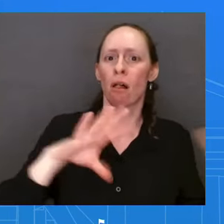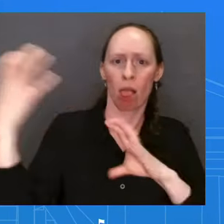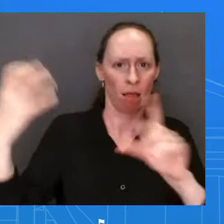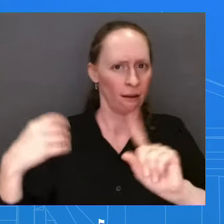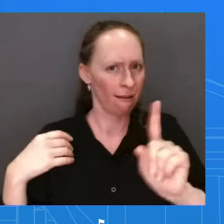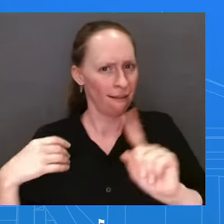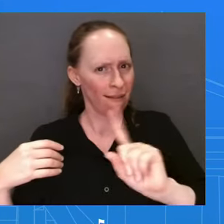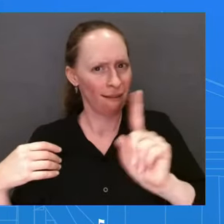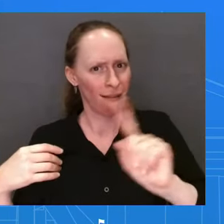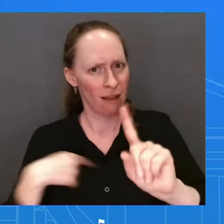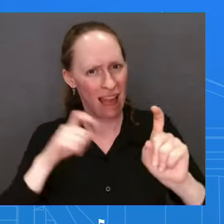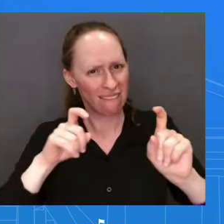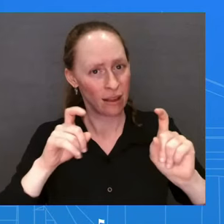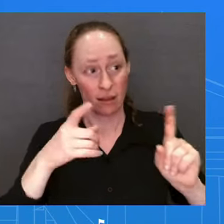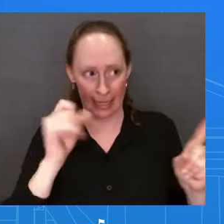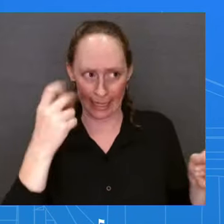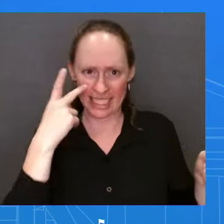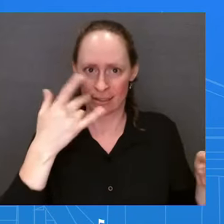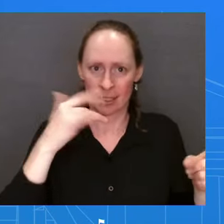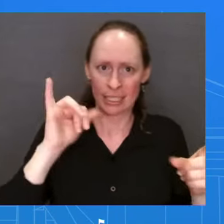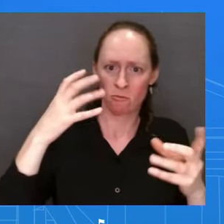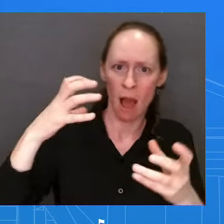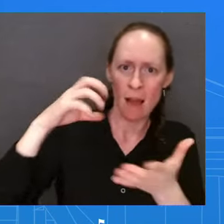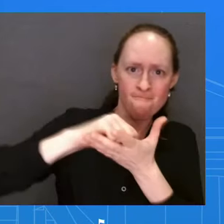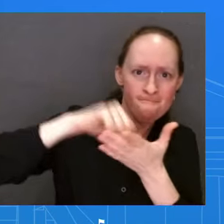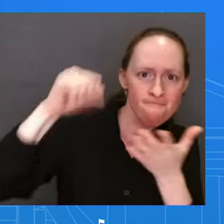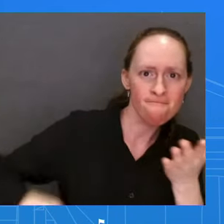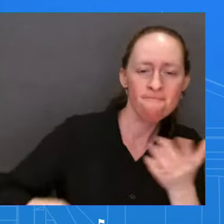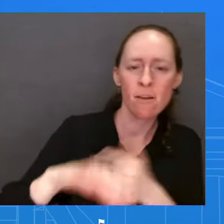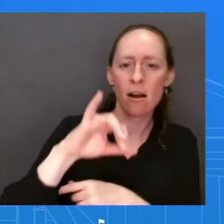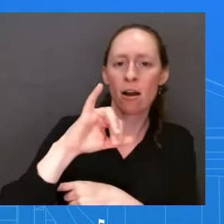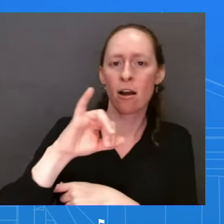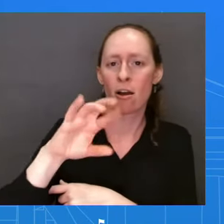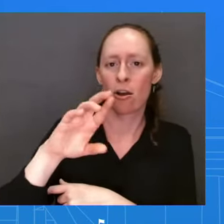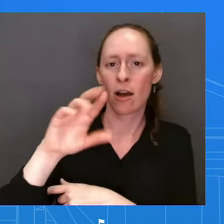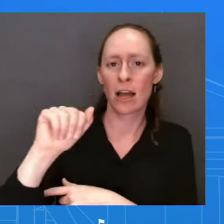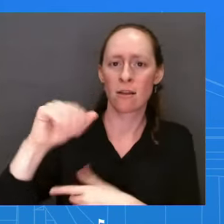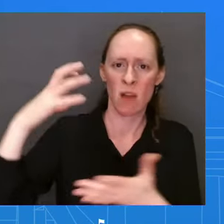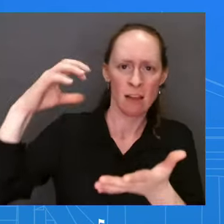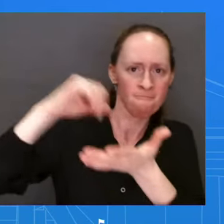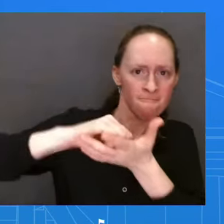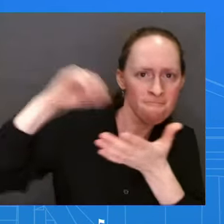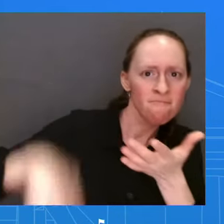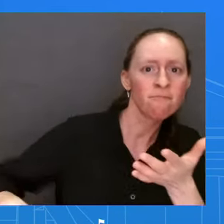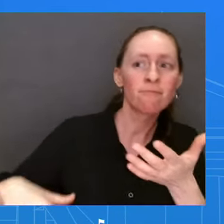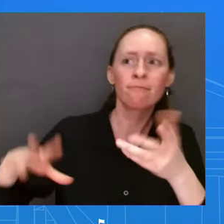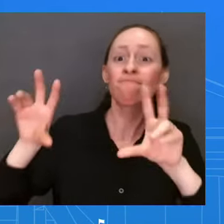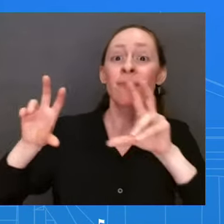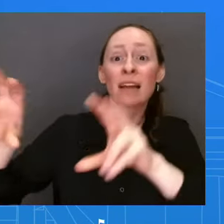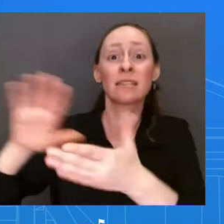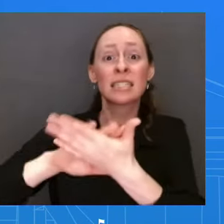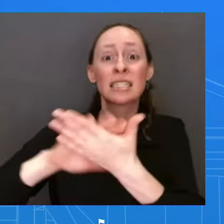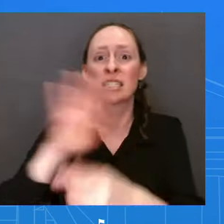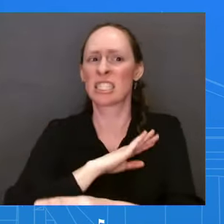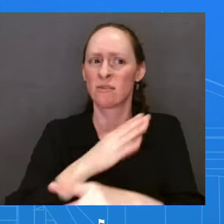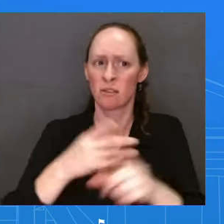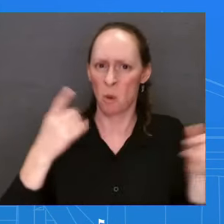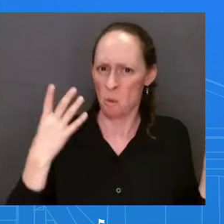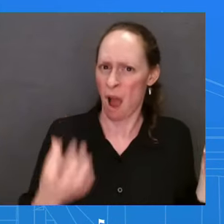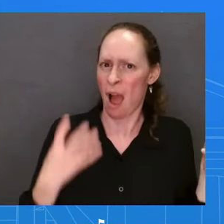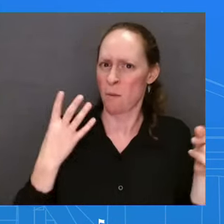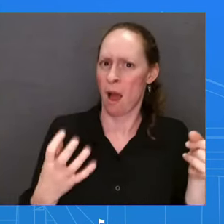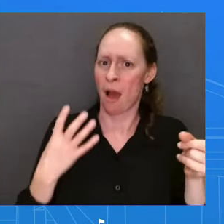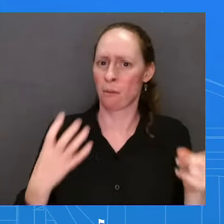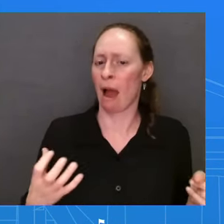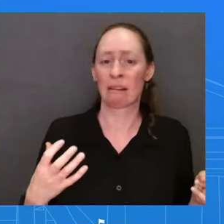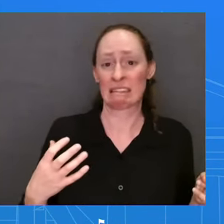we're making in investing in clean energy and manufacturing, reshoring jobs in America. They're continuing to push for unpaid